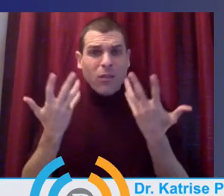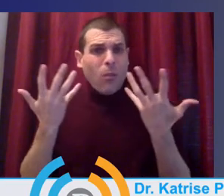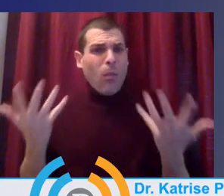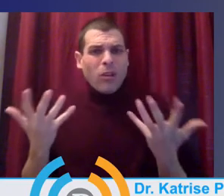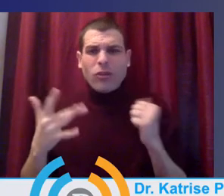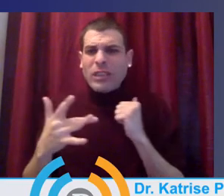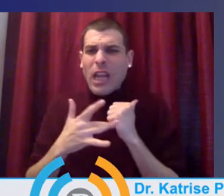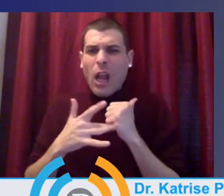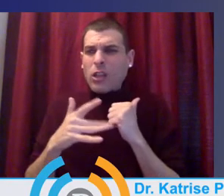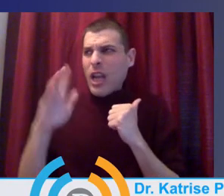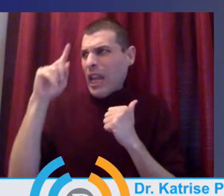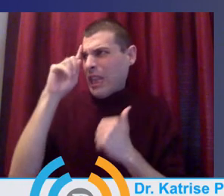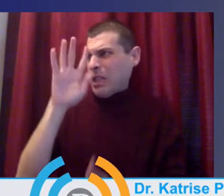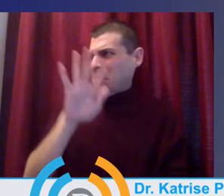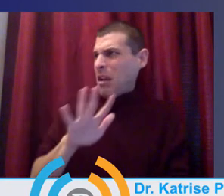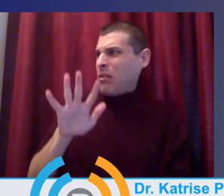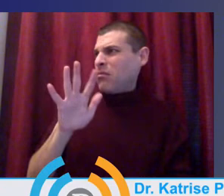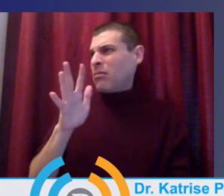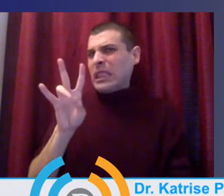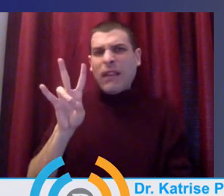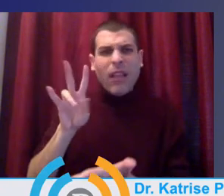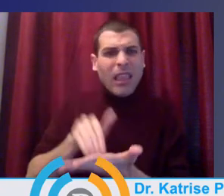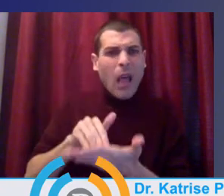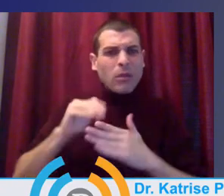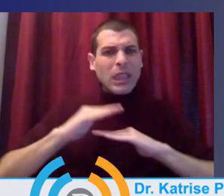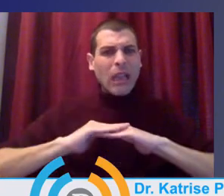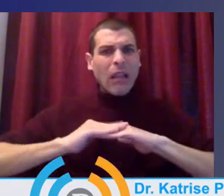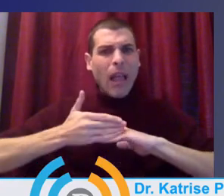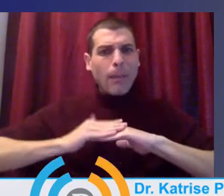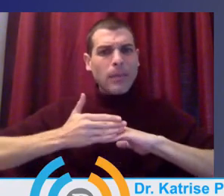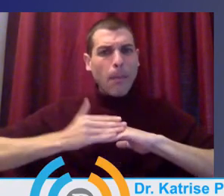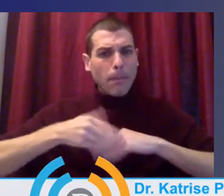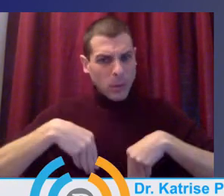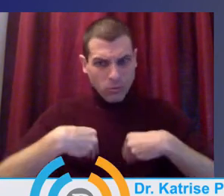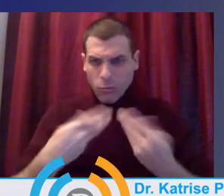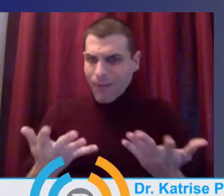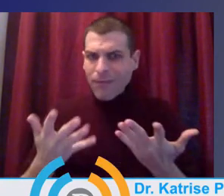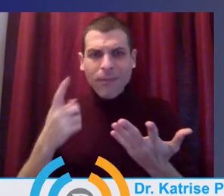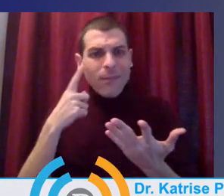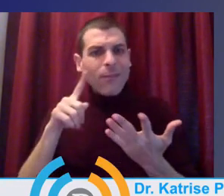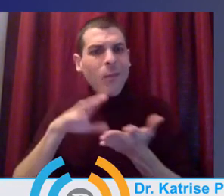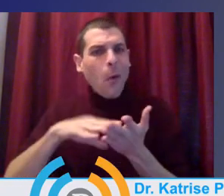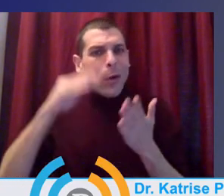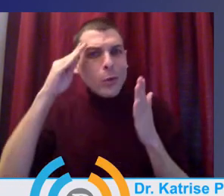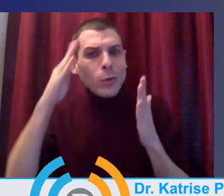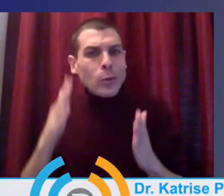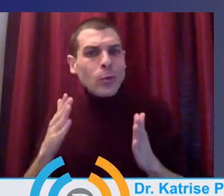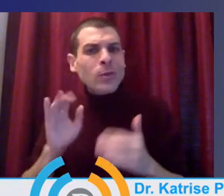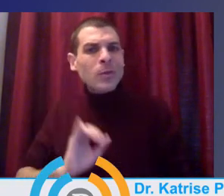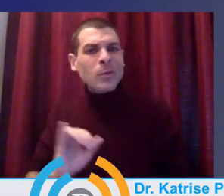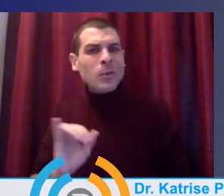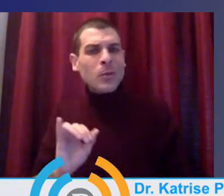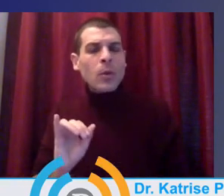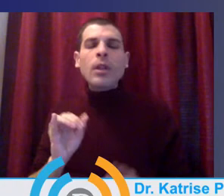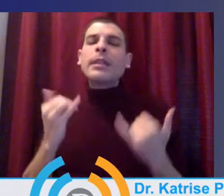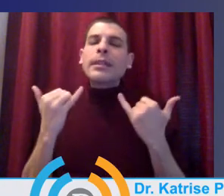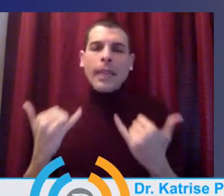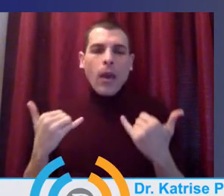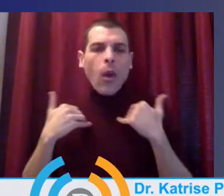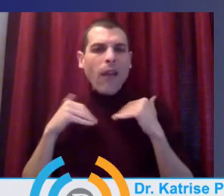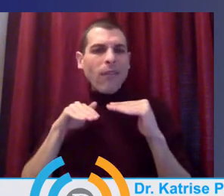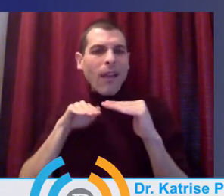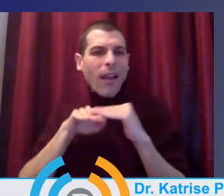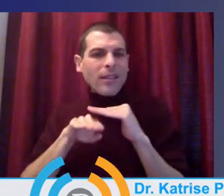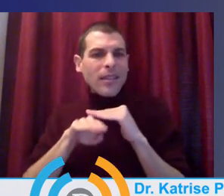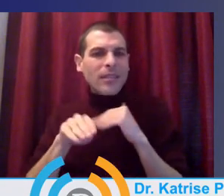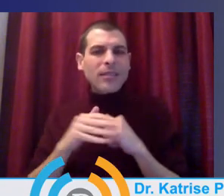6,000, 7,000 laptops for our students to have access. And we also are looking, I'm also proud